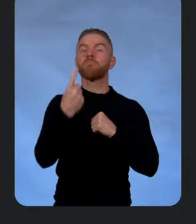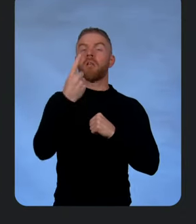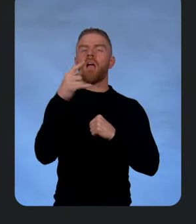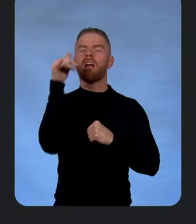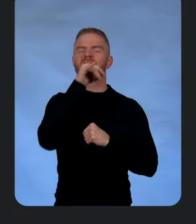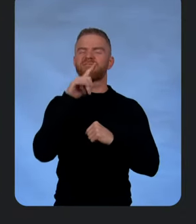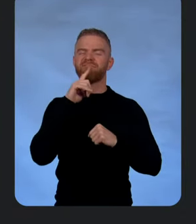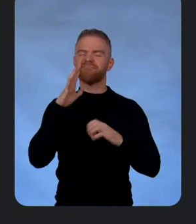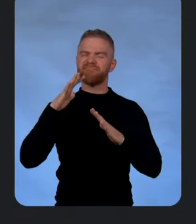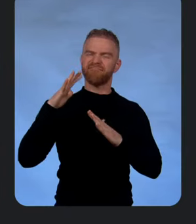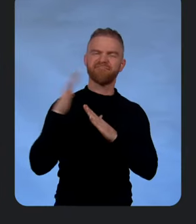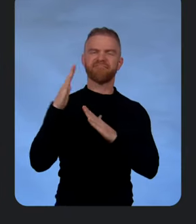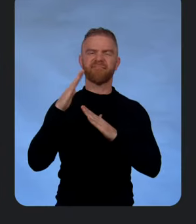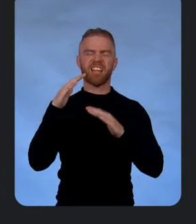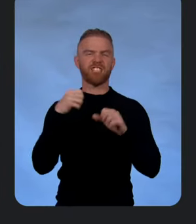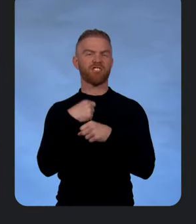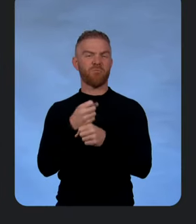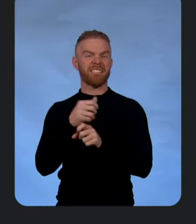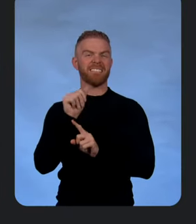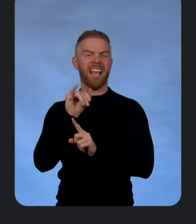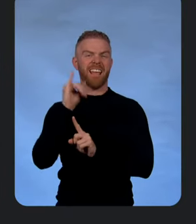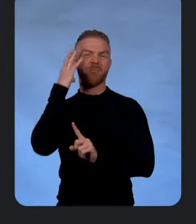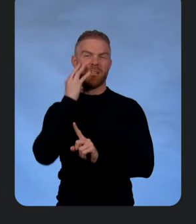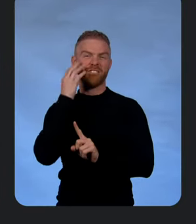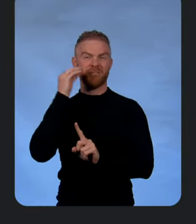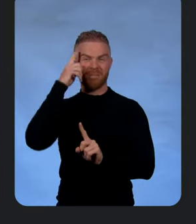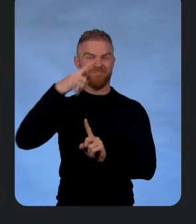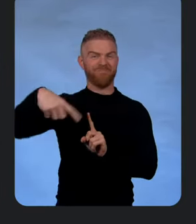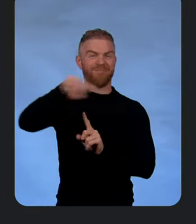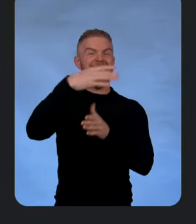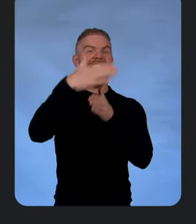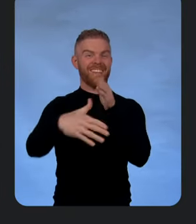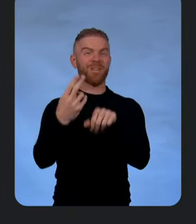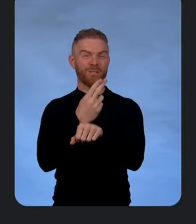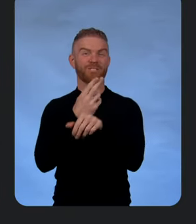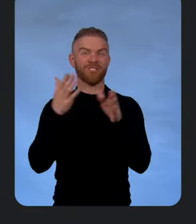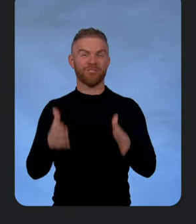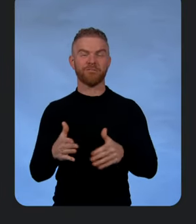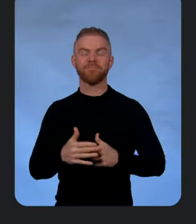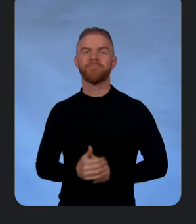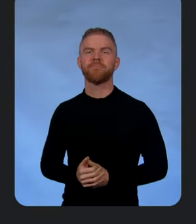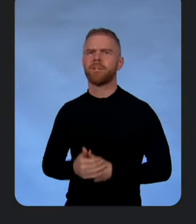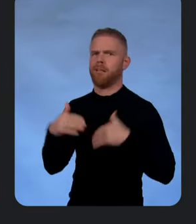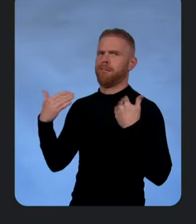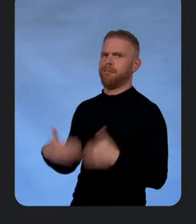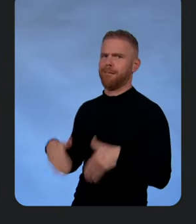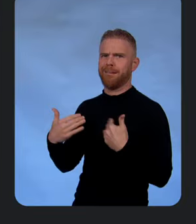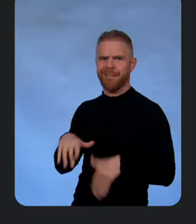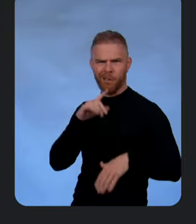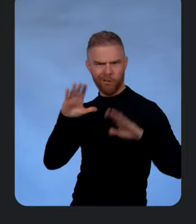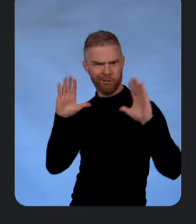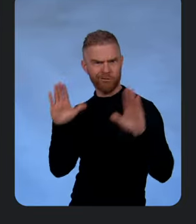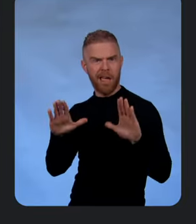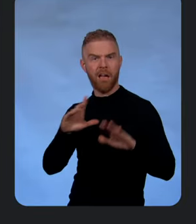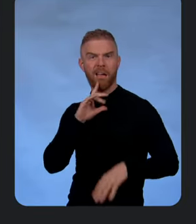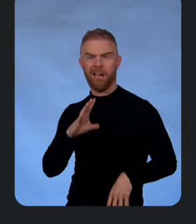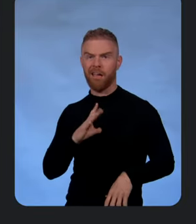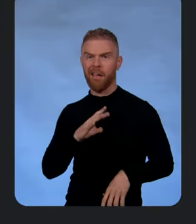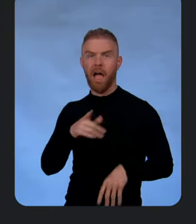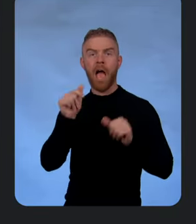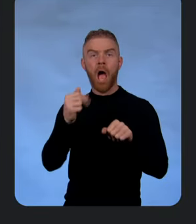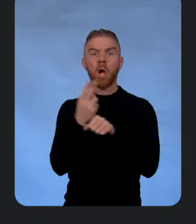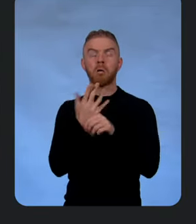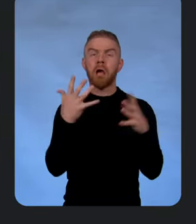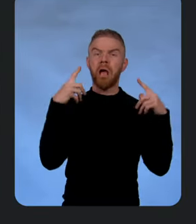great generative AI experience for our end users. Yeah. Yeah. What I love about this is it can be as complicated or as simple as you need it to be based on the use case.